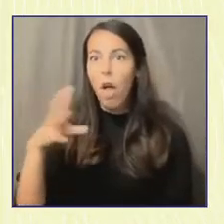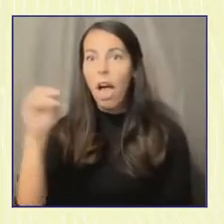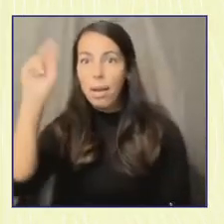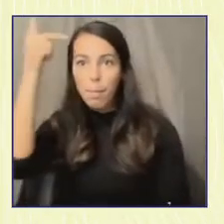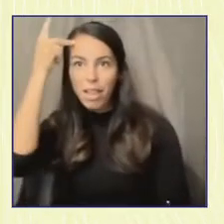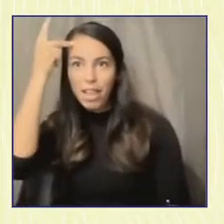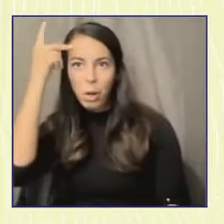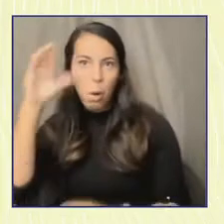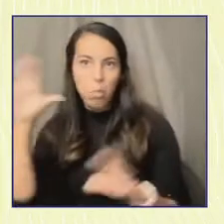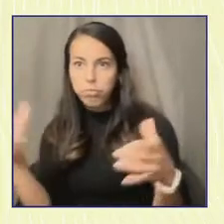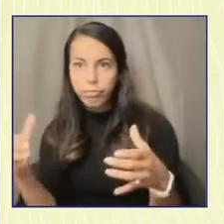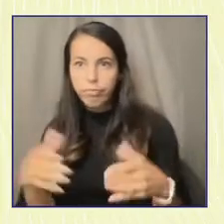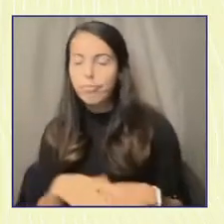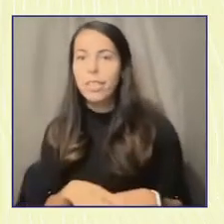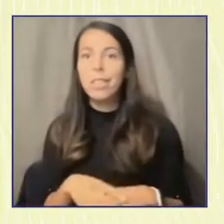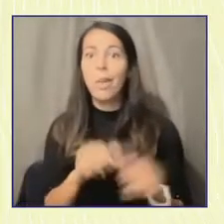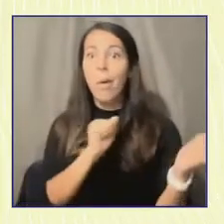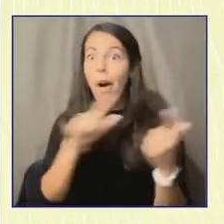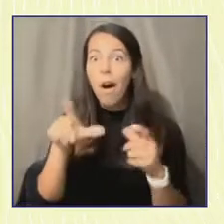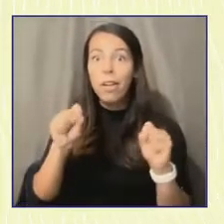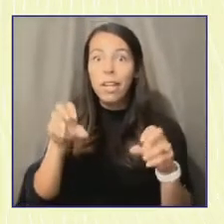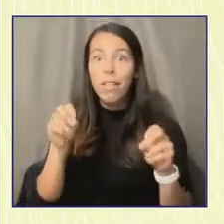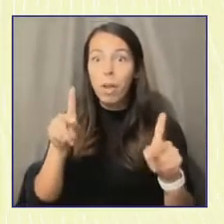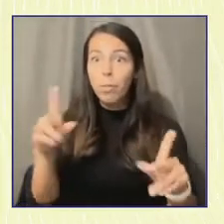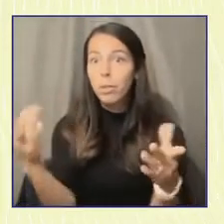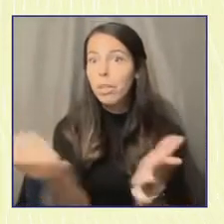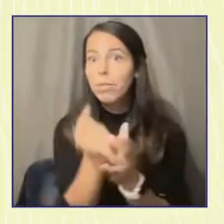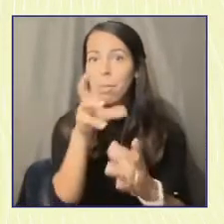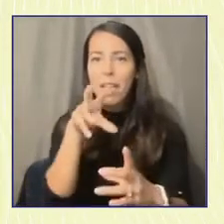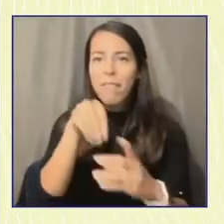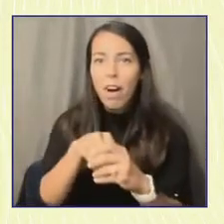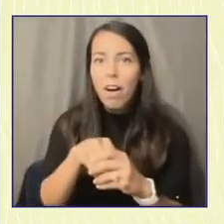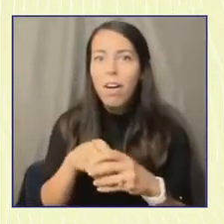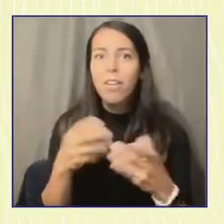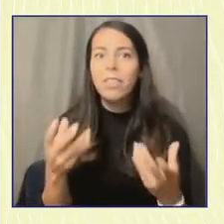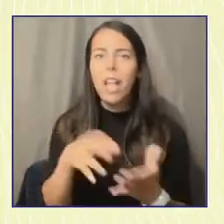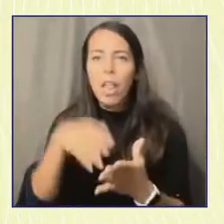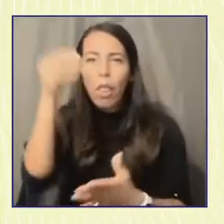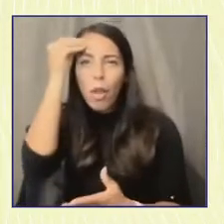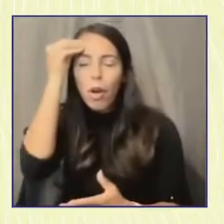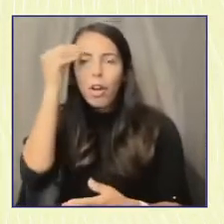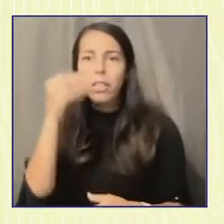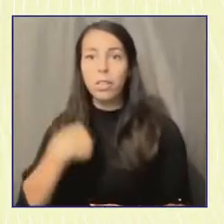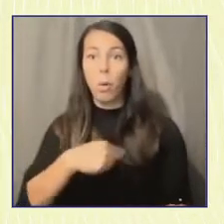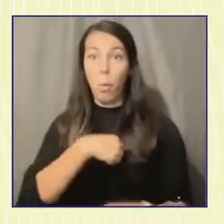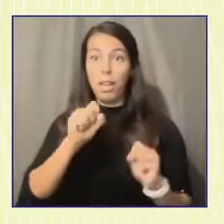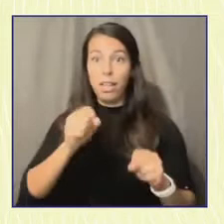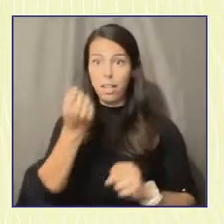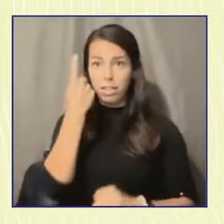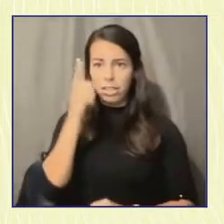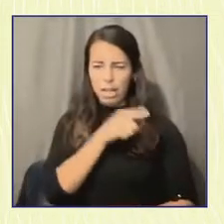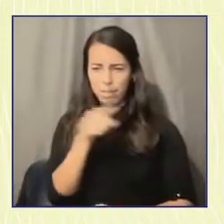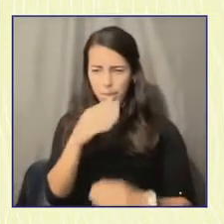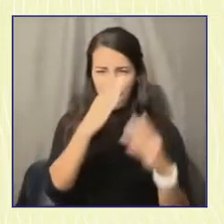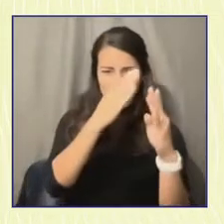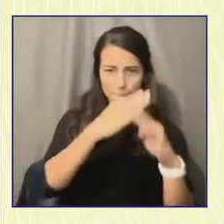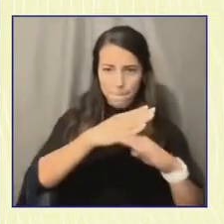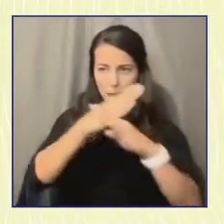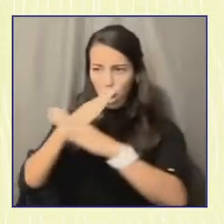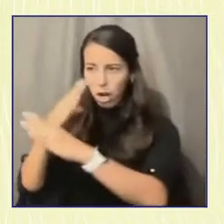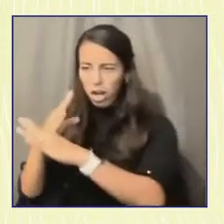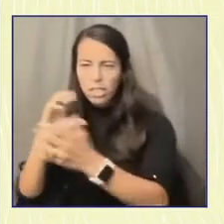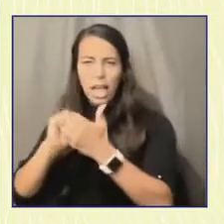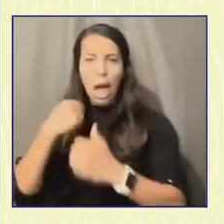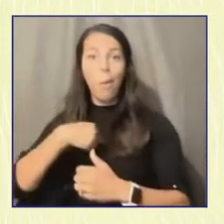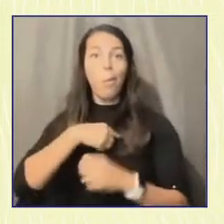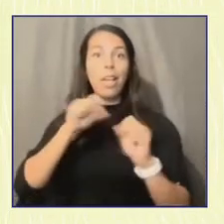opportunity to learn about and participate, so that we can understand what barriers are in the way and how we can knock them down. And that's